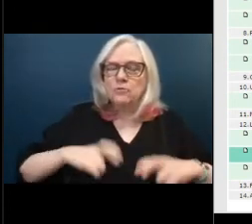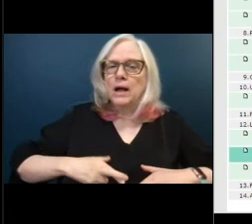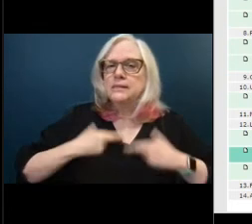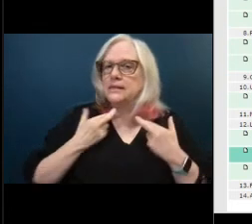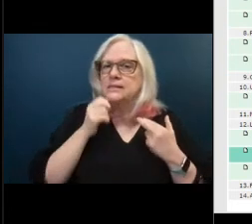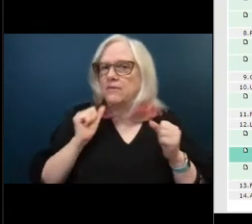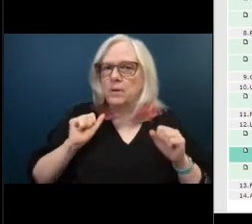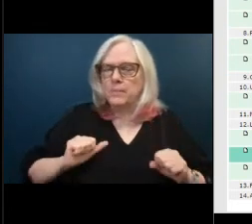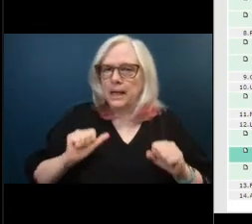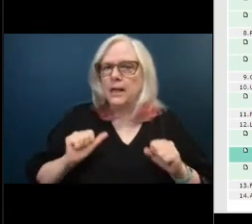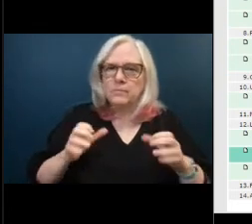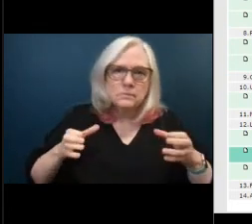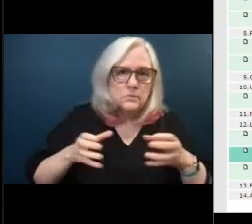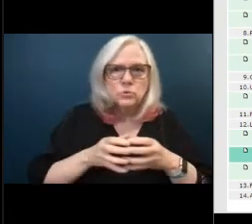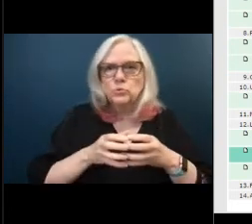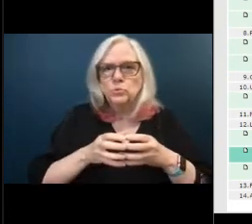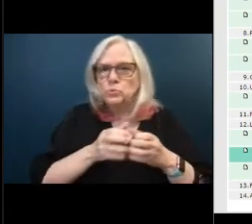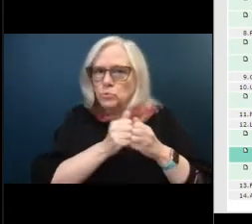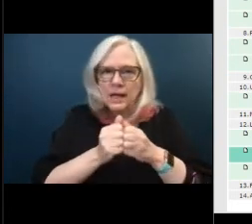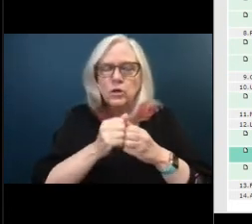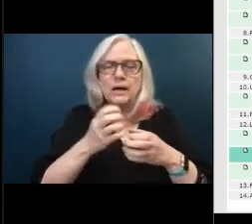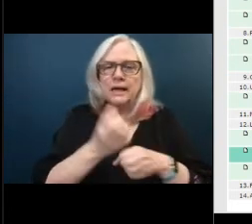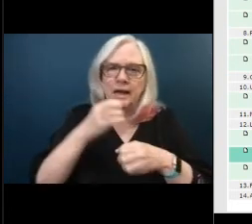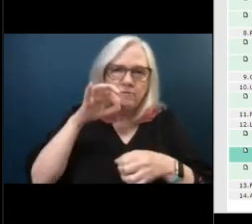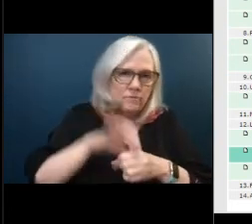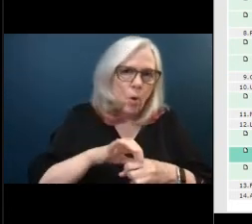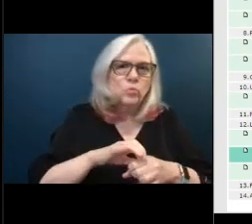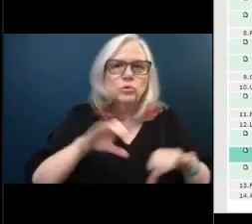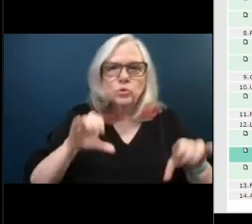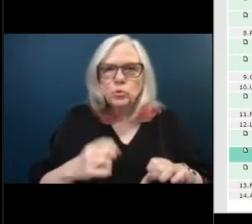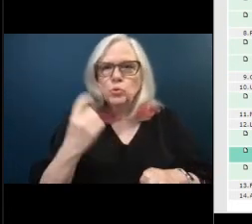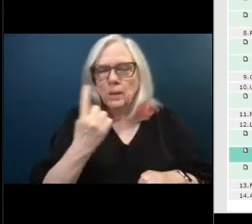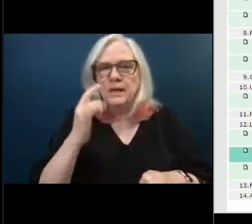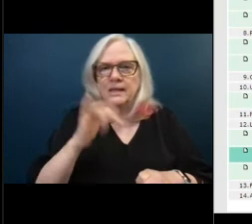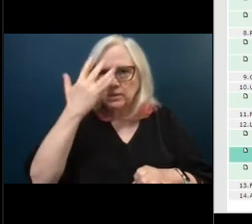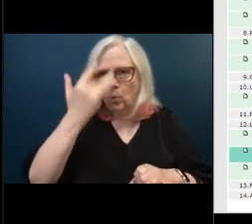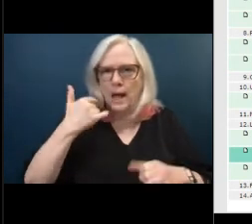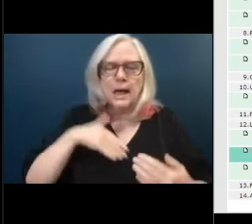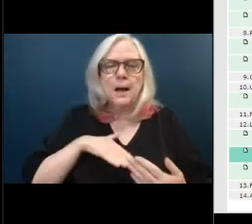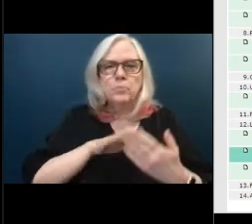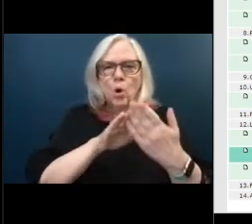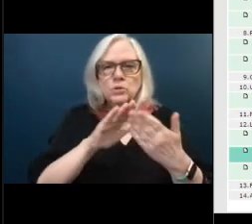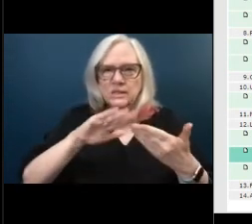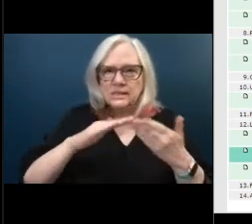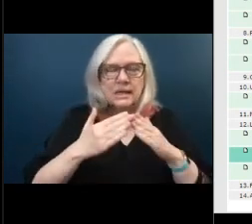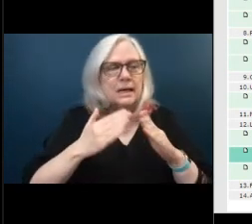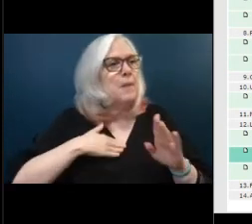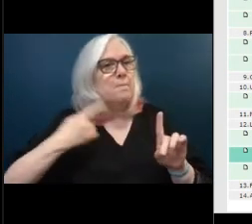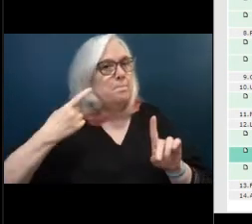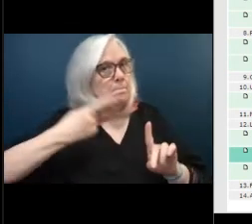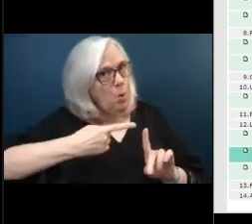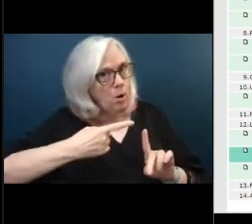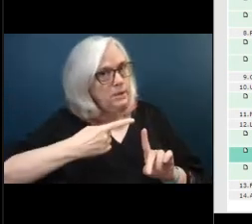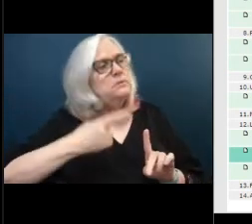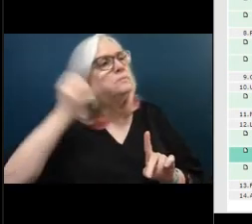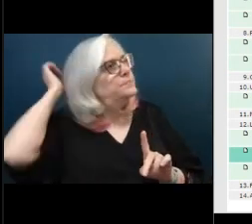collectively get a vote to get something done and that's why they've approached the city so the point that i'm making here is whoever is